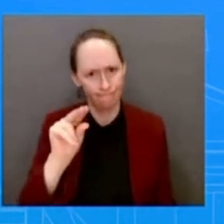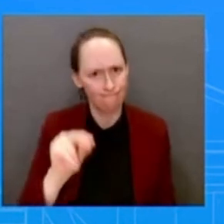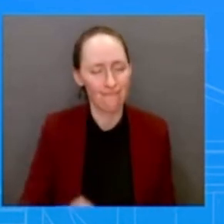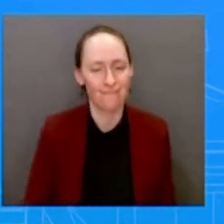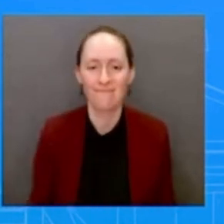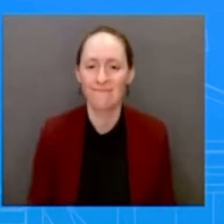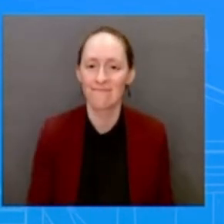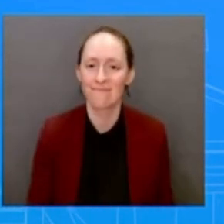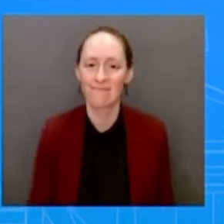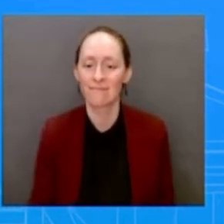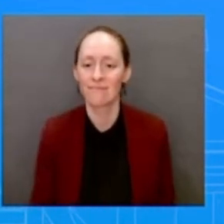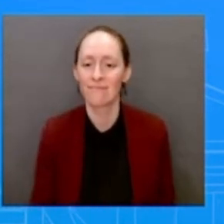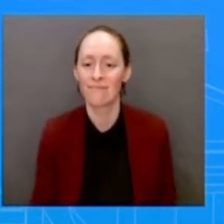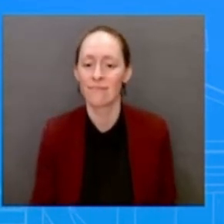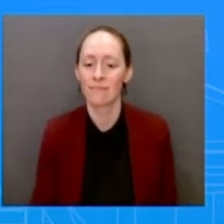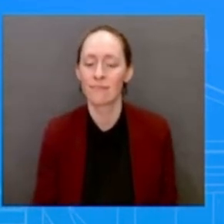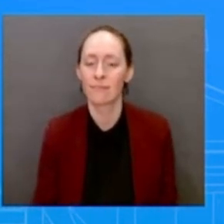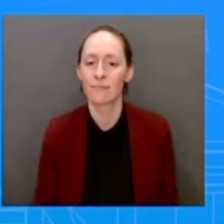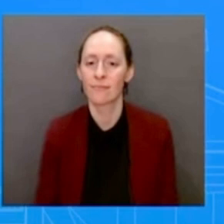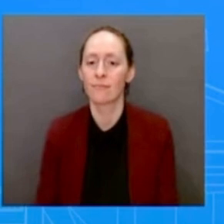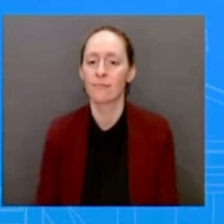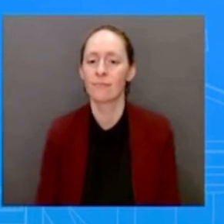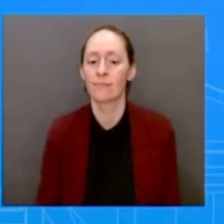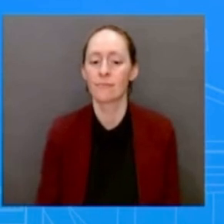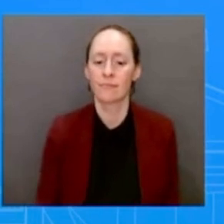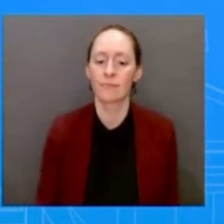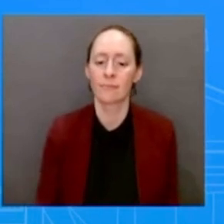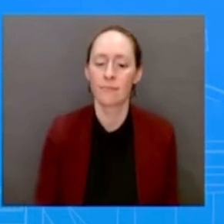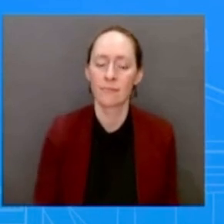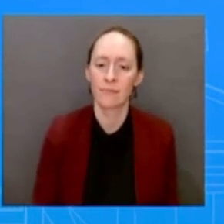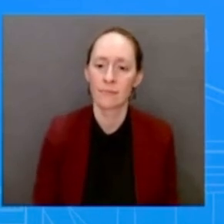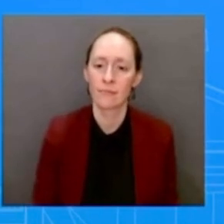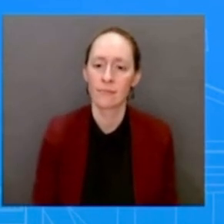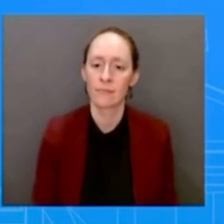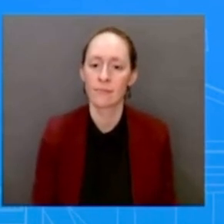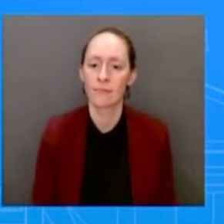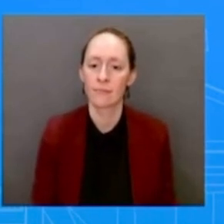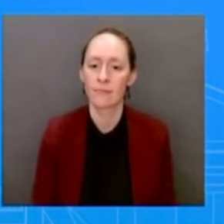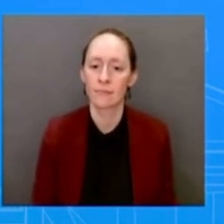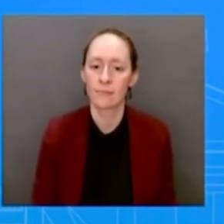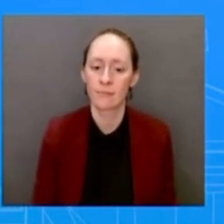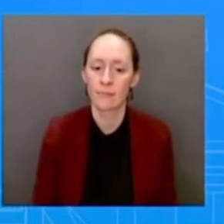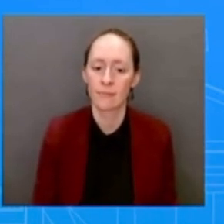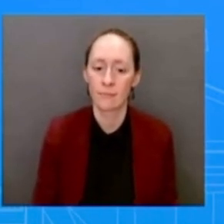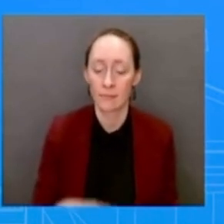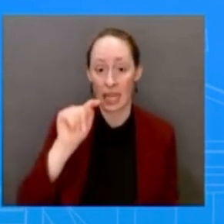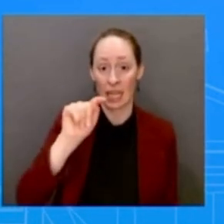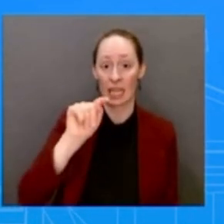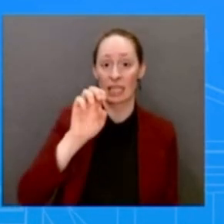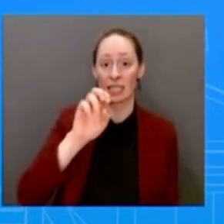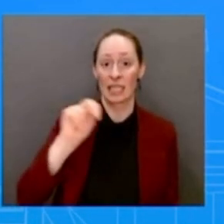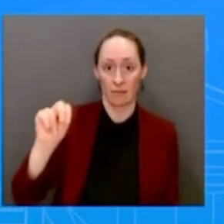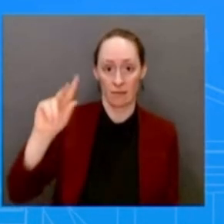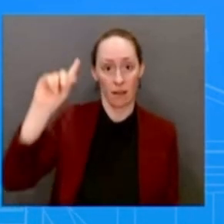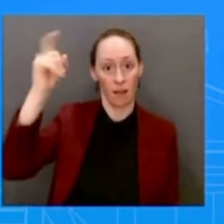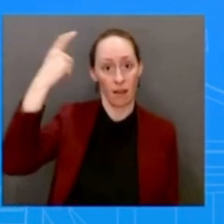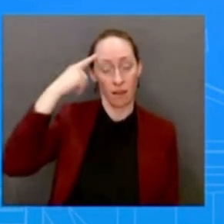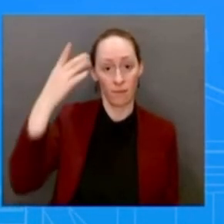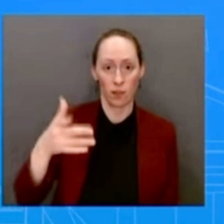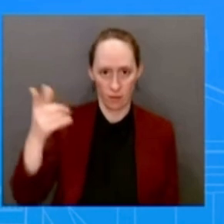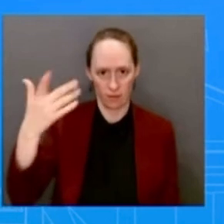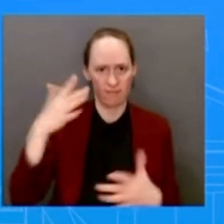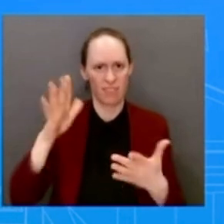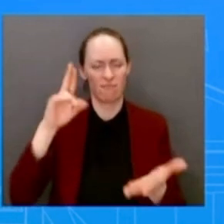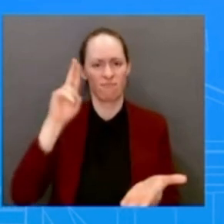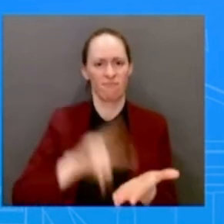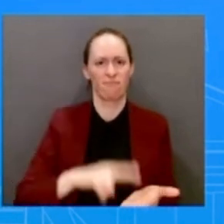Tennessee's governor signed two anti-LGBTQ bills into law on Thursday, one that bans many drag performances from taking place